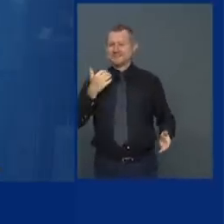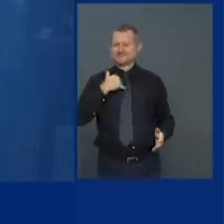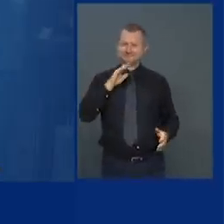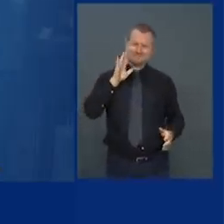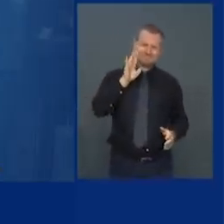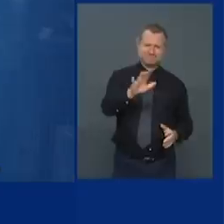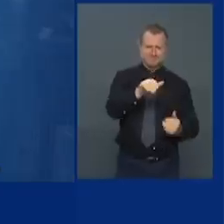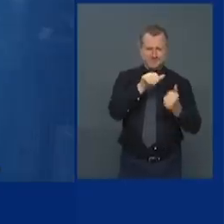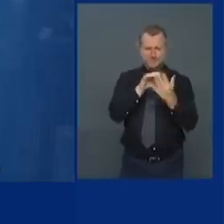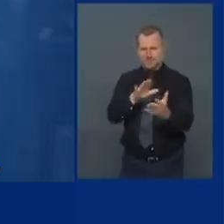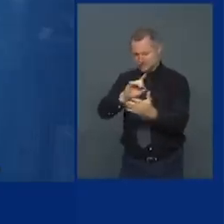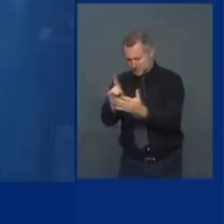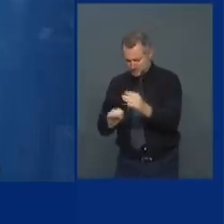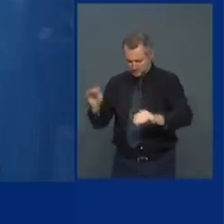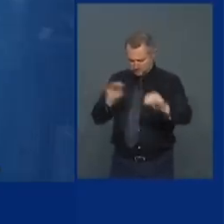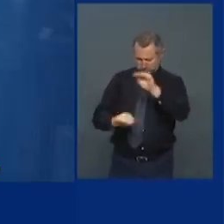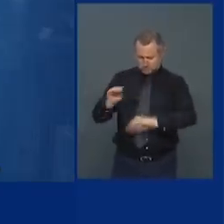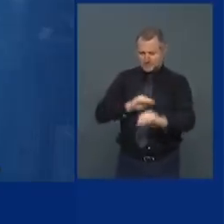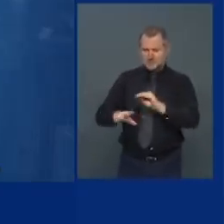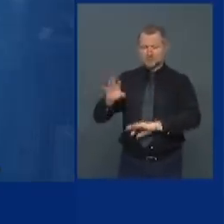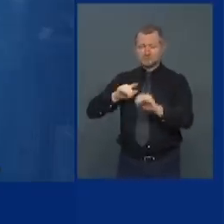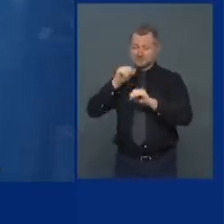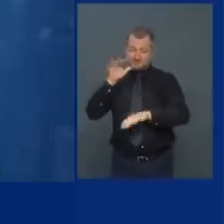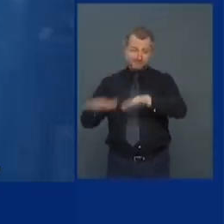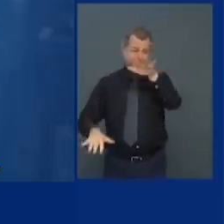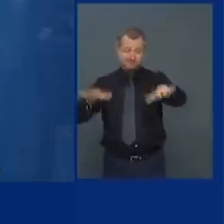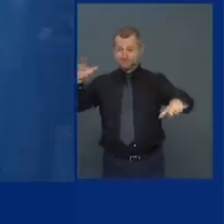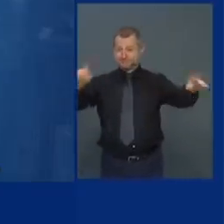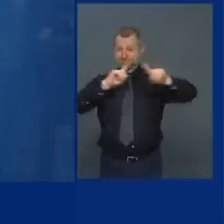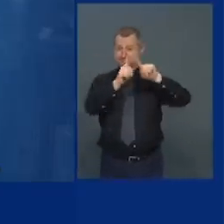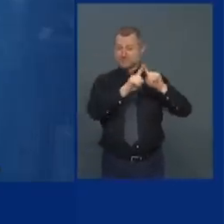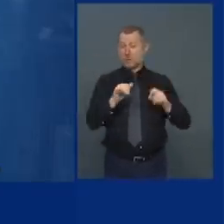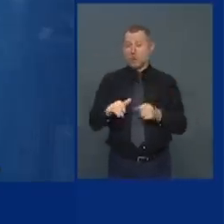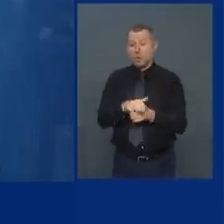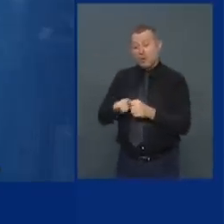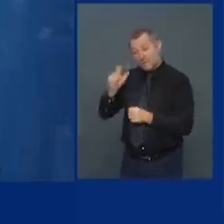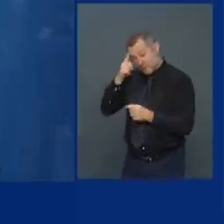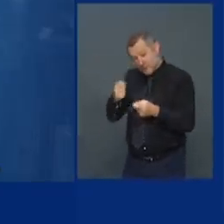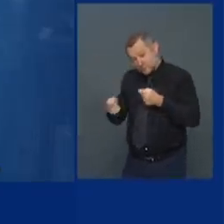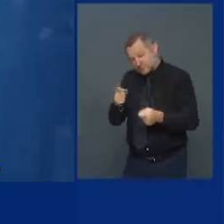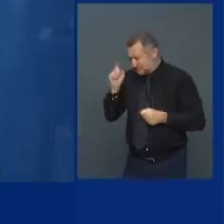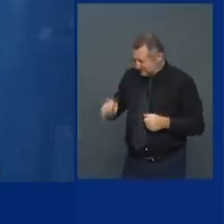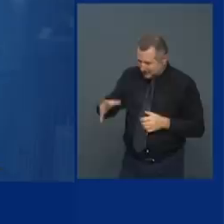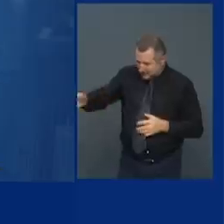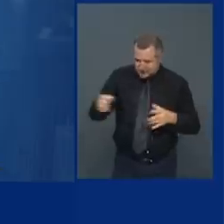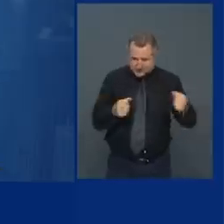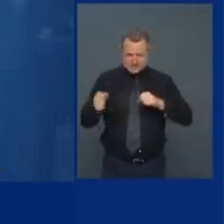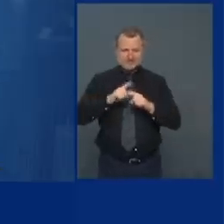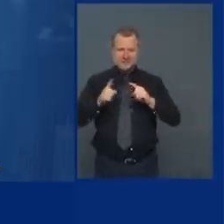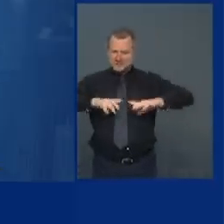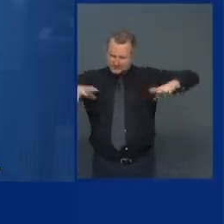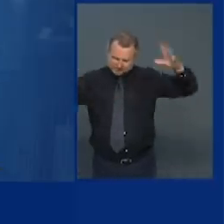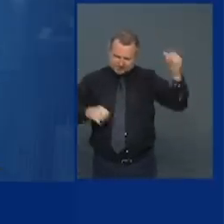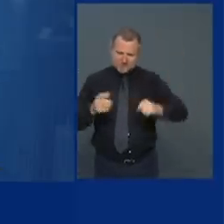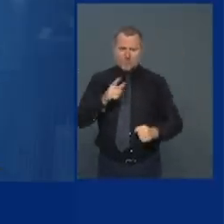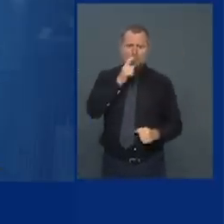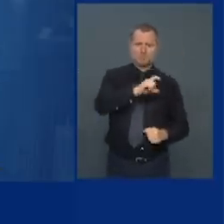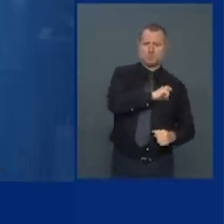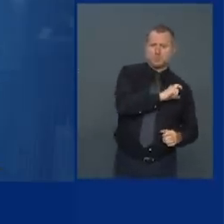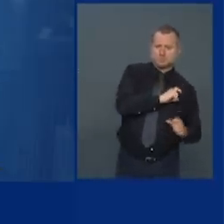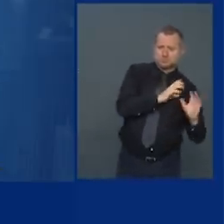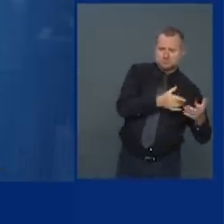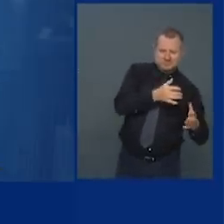have that collaborative put people in the room public safety experts mental health experts